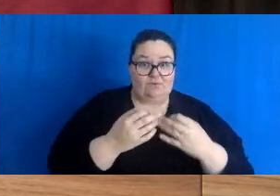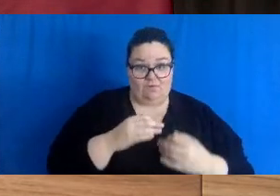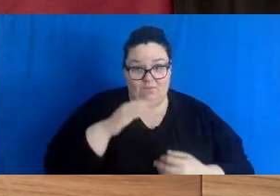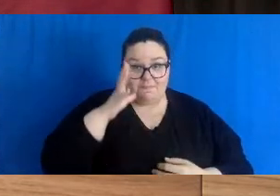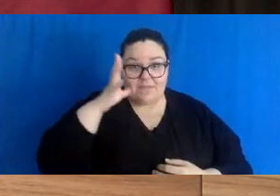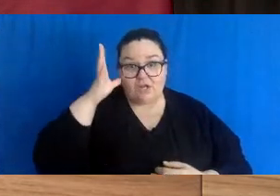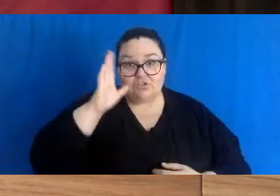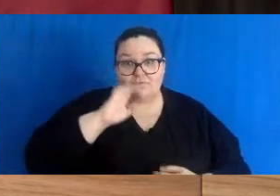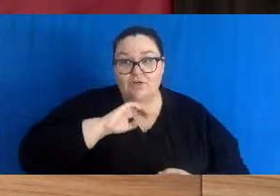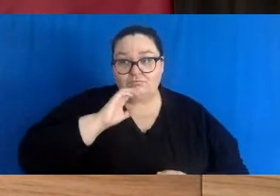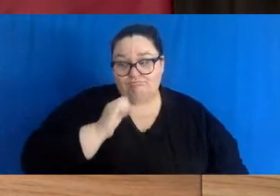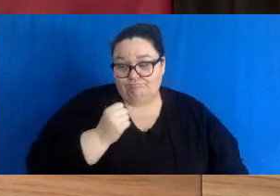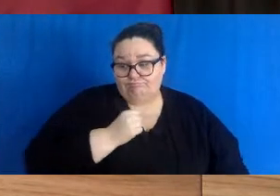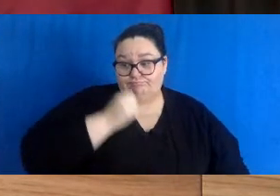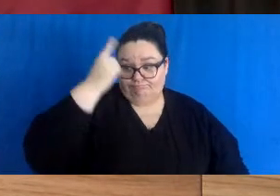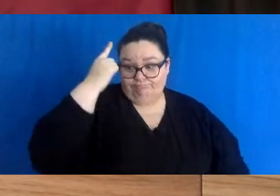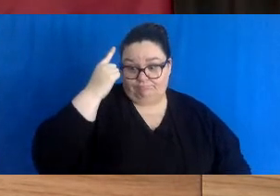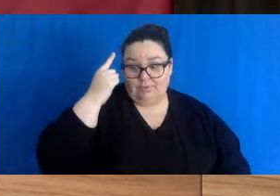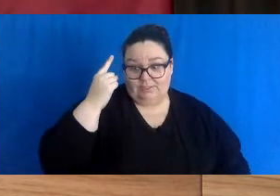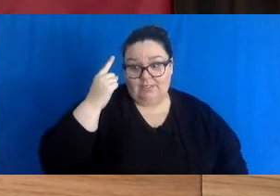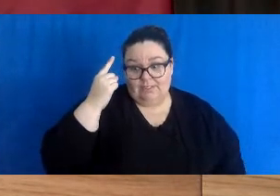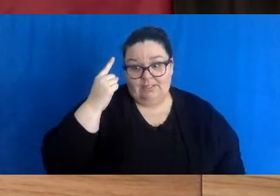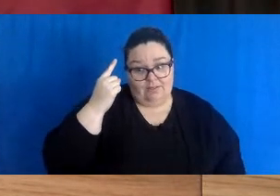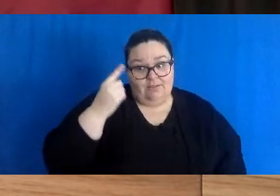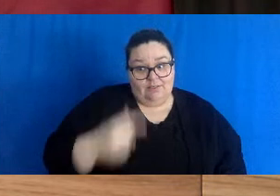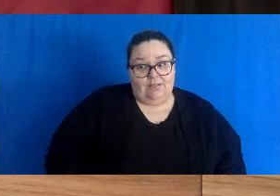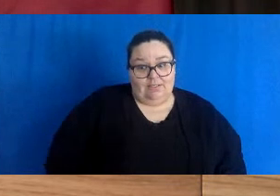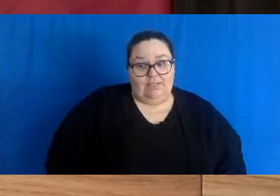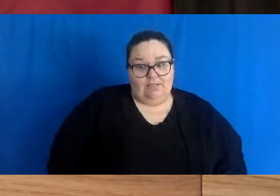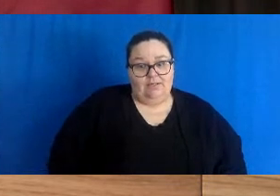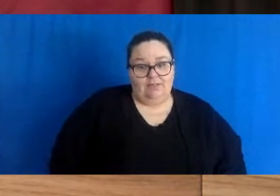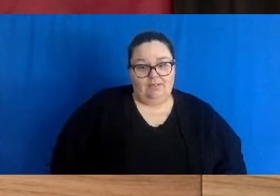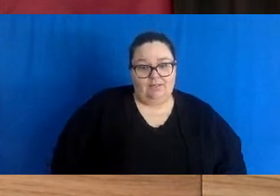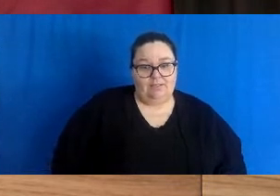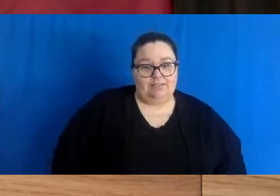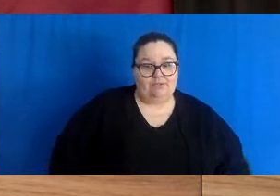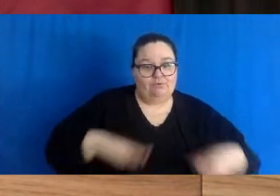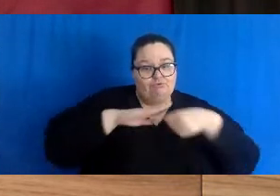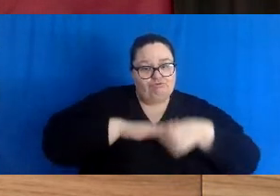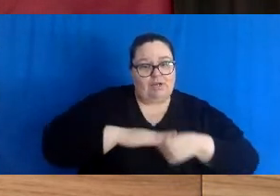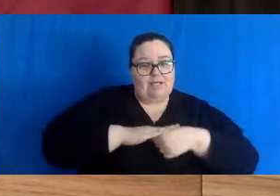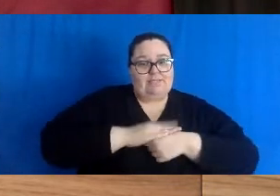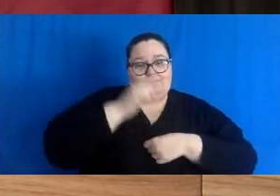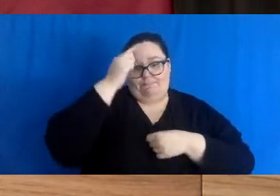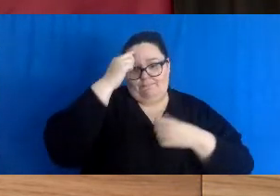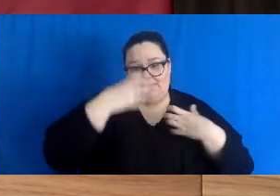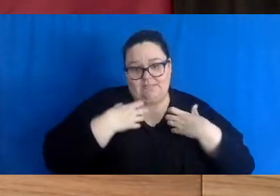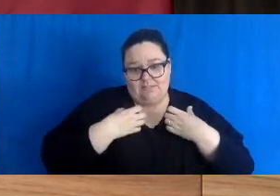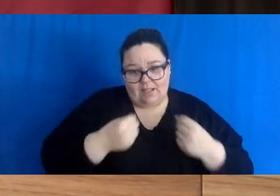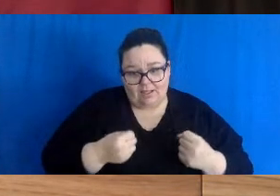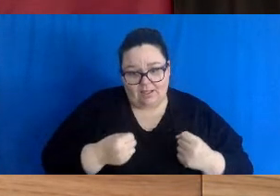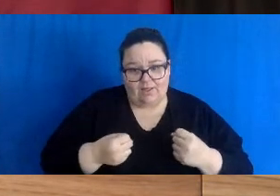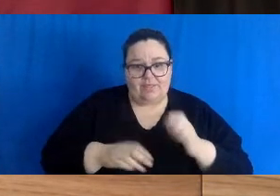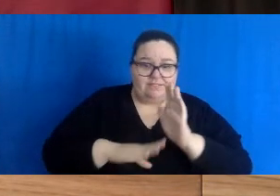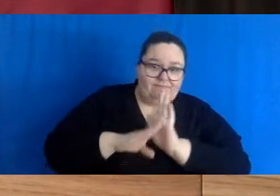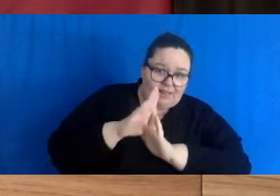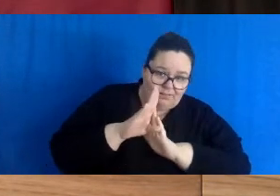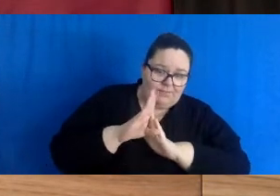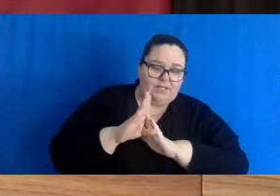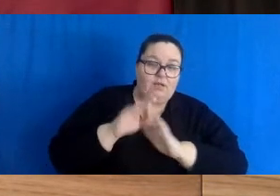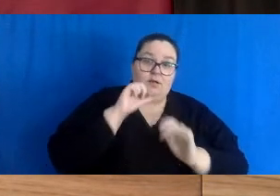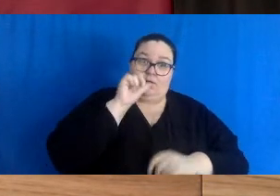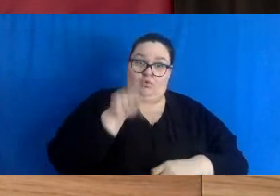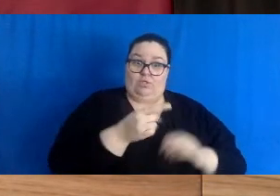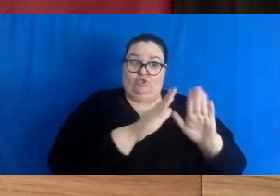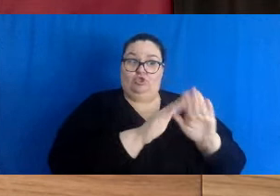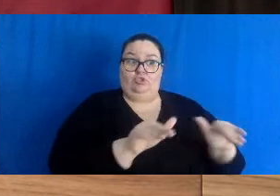right now is completely understandable. We know it takes a toll on mental health and development and so many other things, not just with the children, but